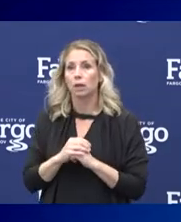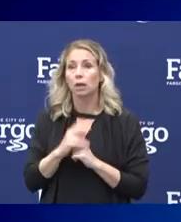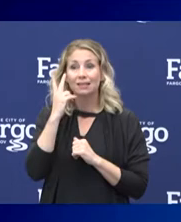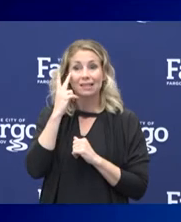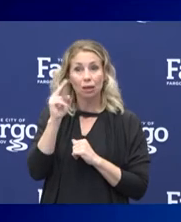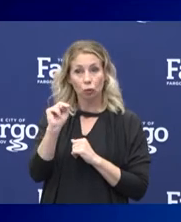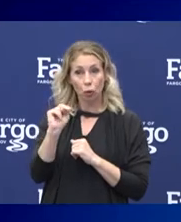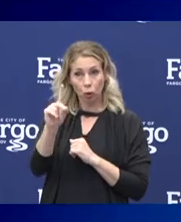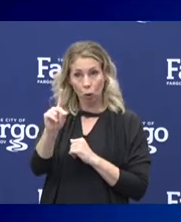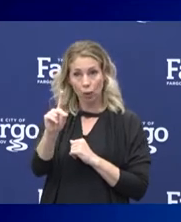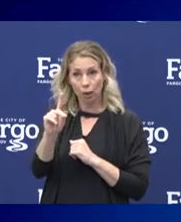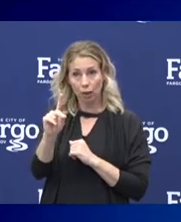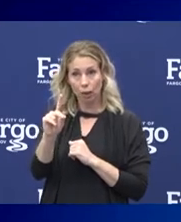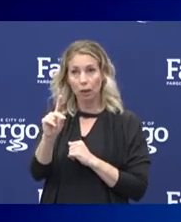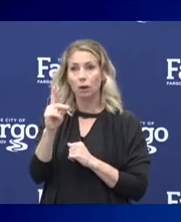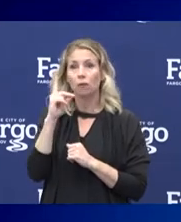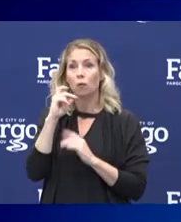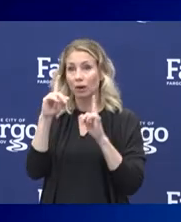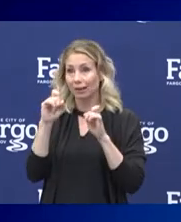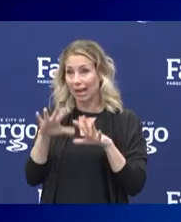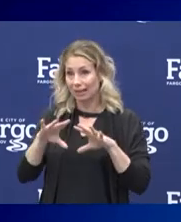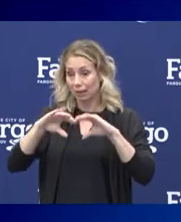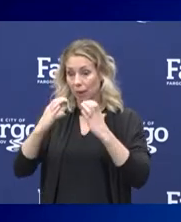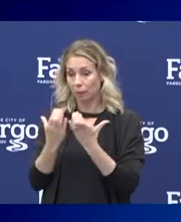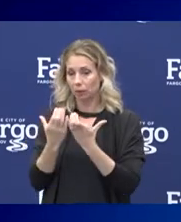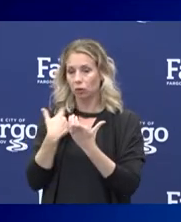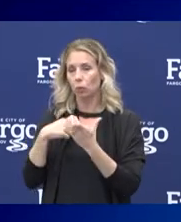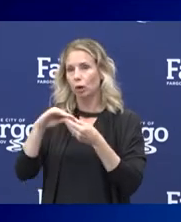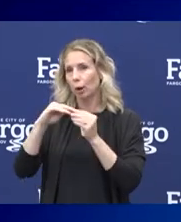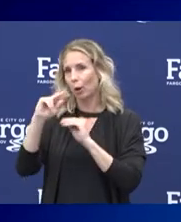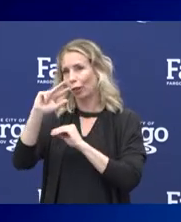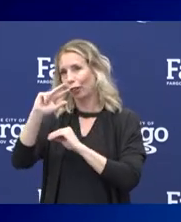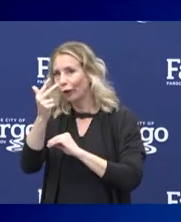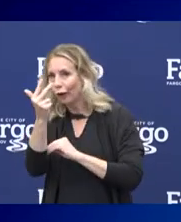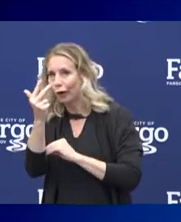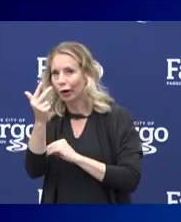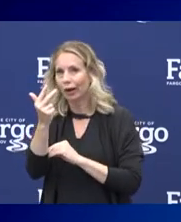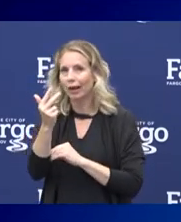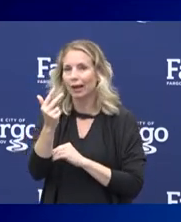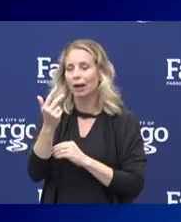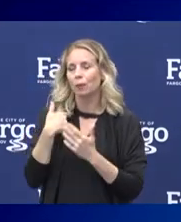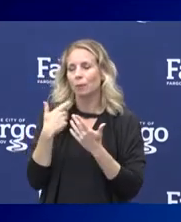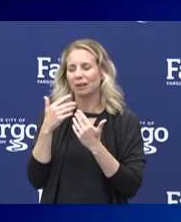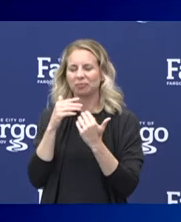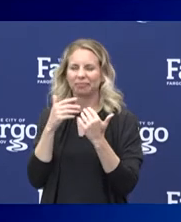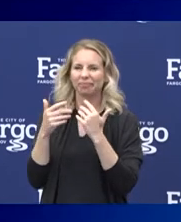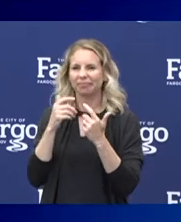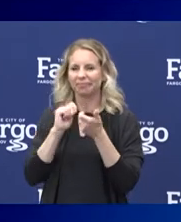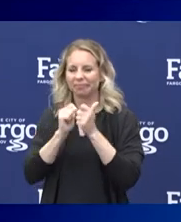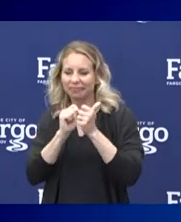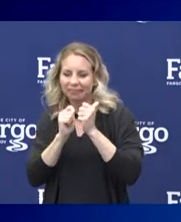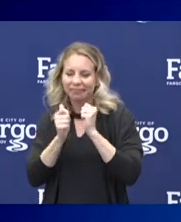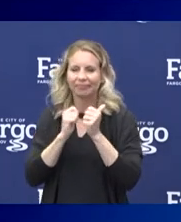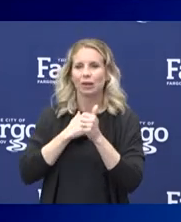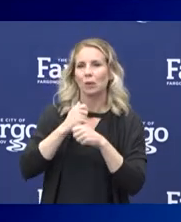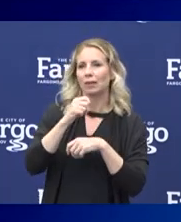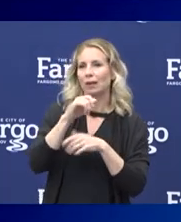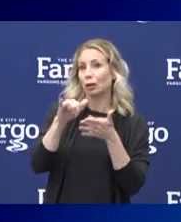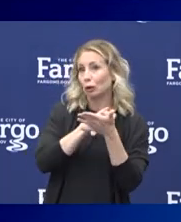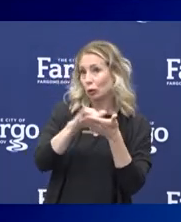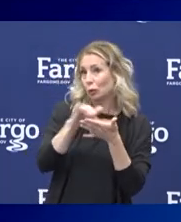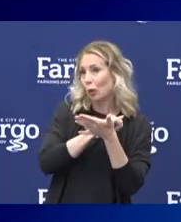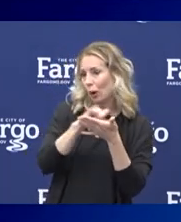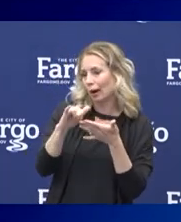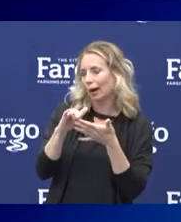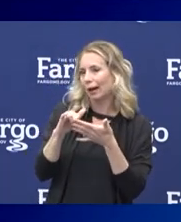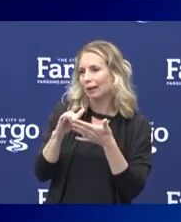third in the country. And, in fact, we've sort of been battling with New York to be the second place highest tested state in